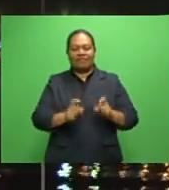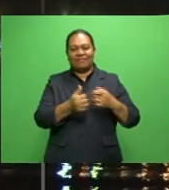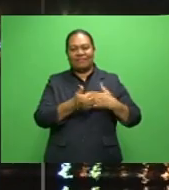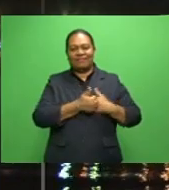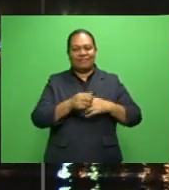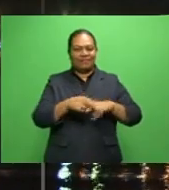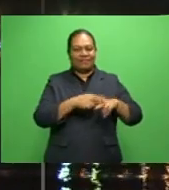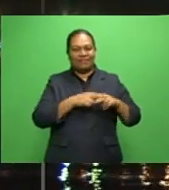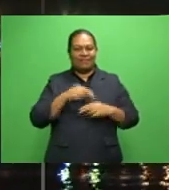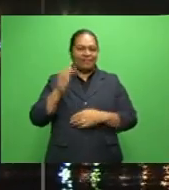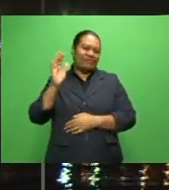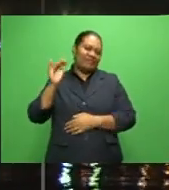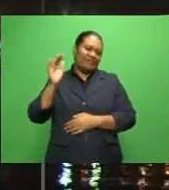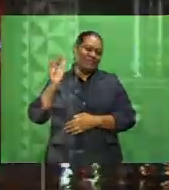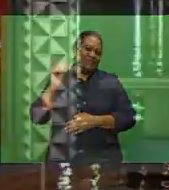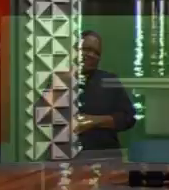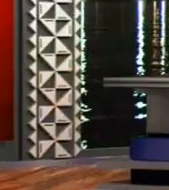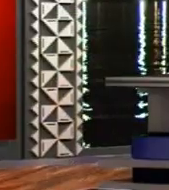Bye for now.